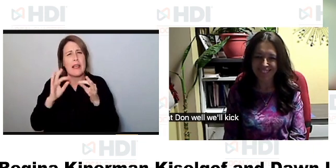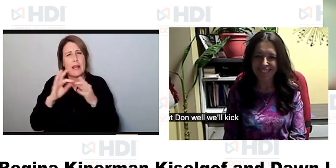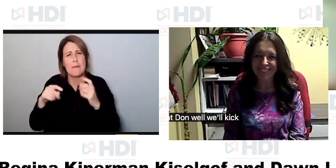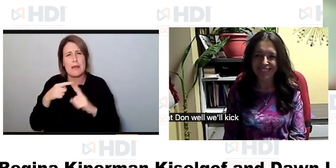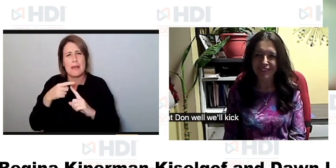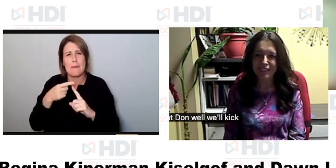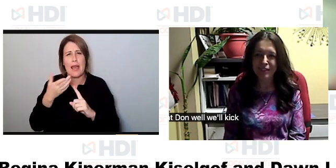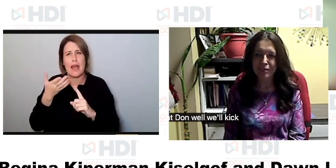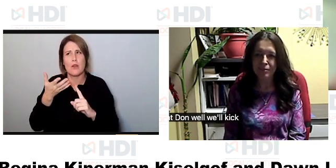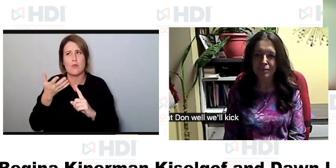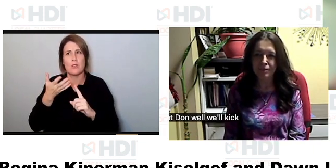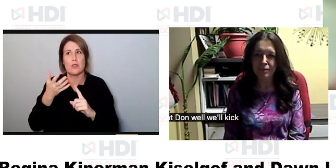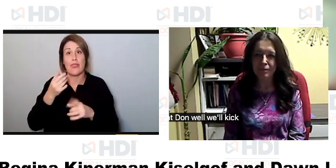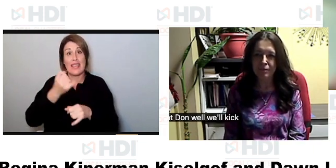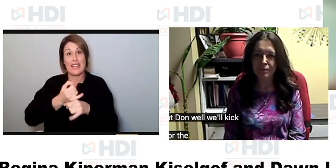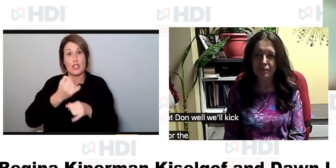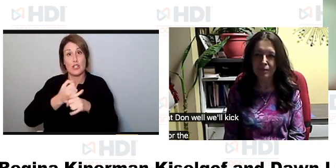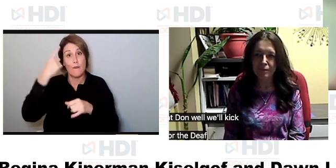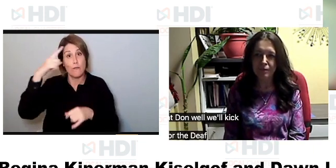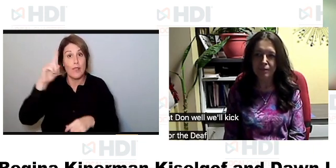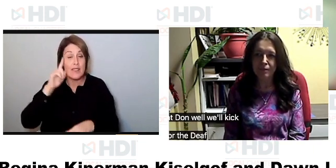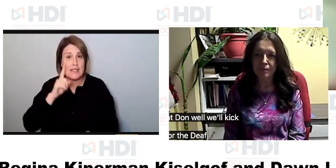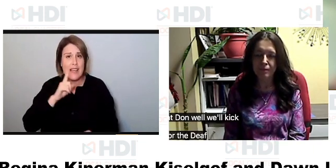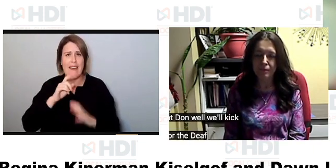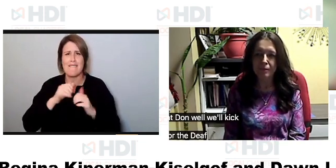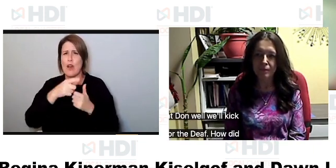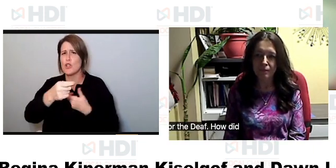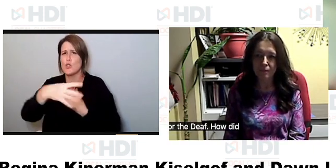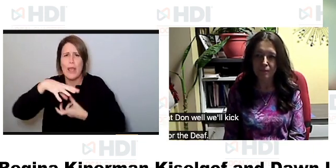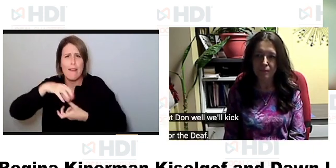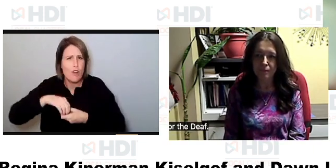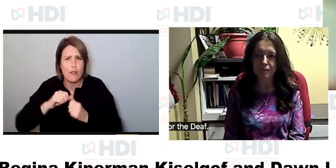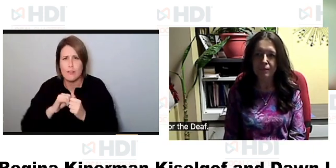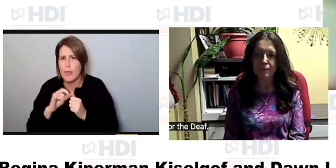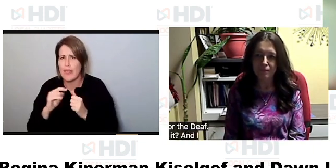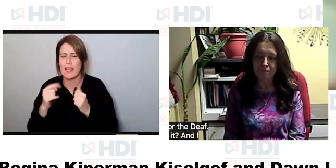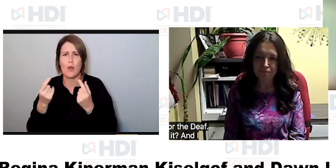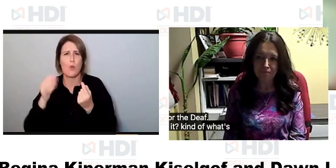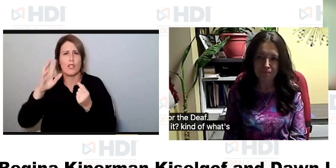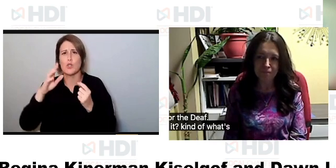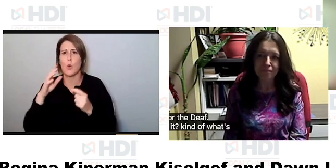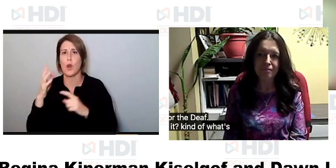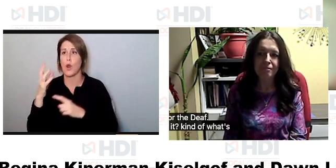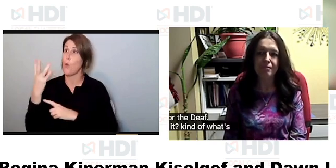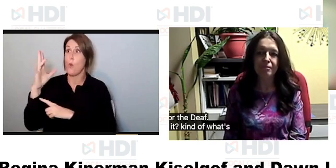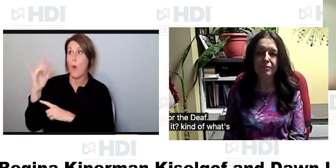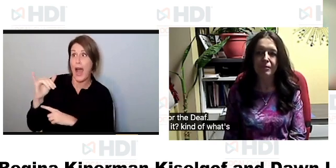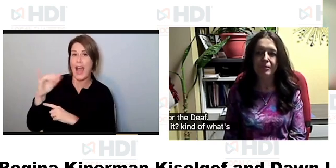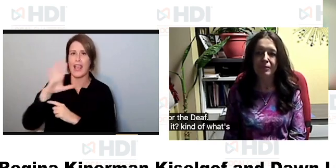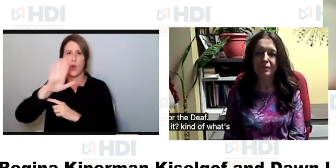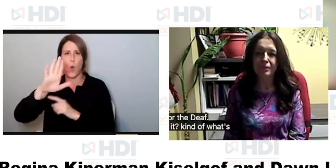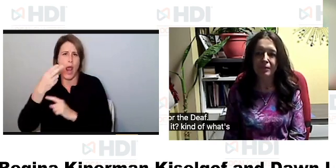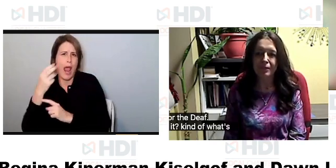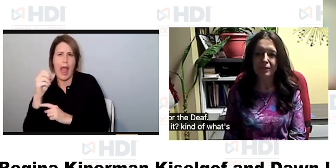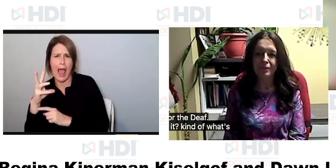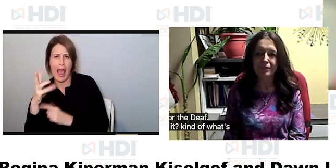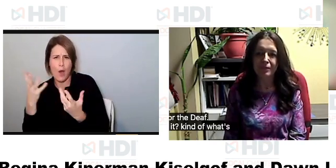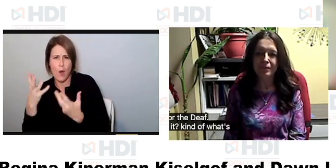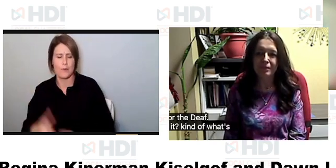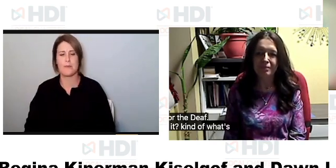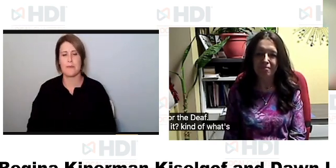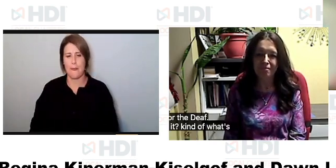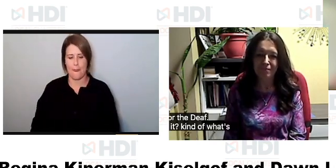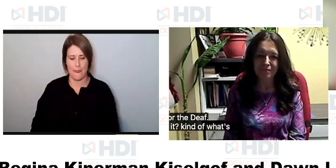uh the institute for the deaf how did you get involved with it kind of what's your why and your how sure uh